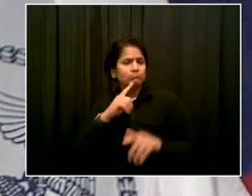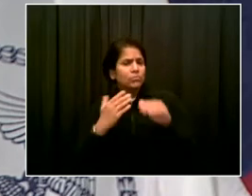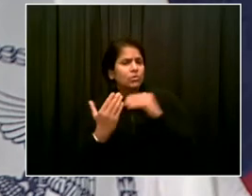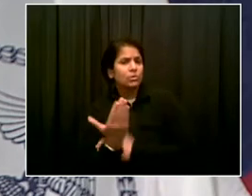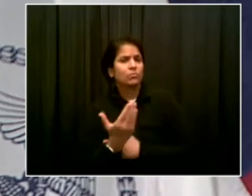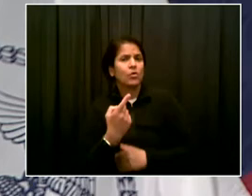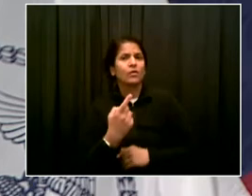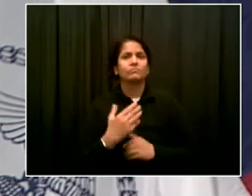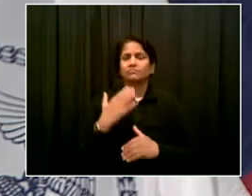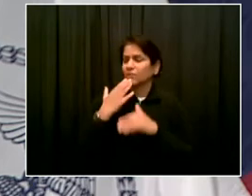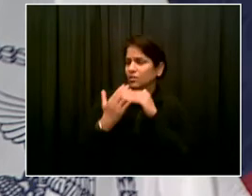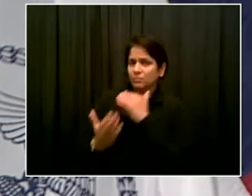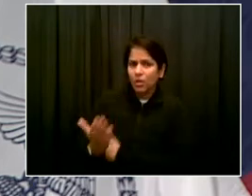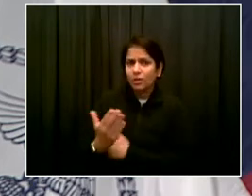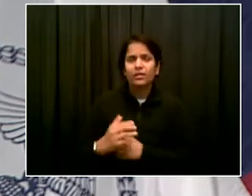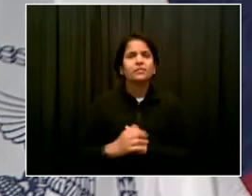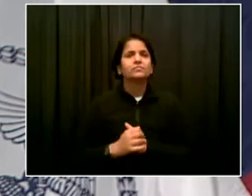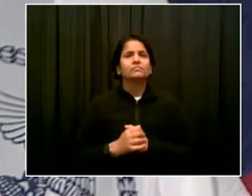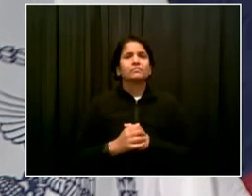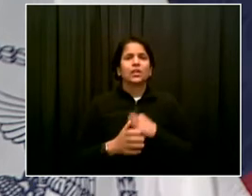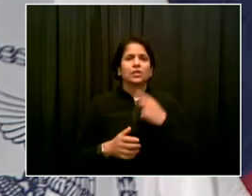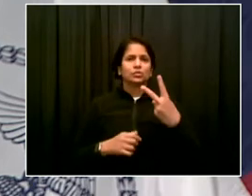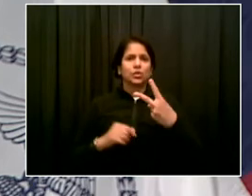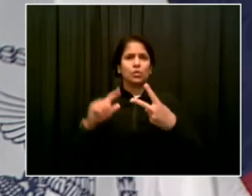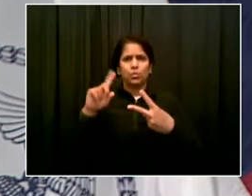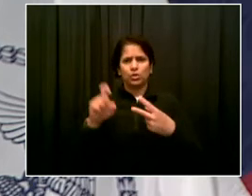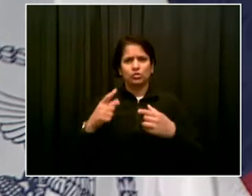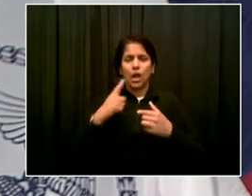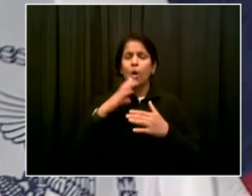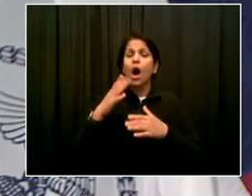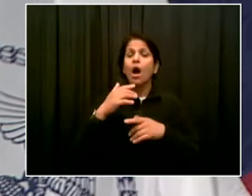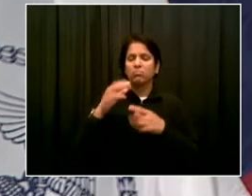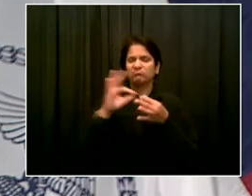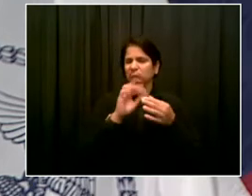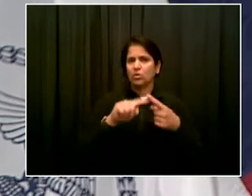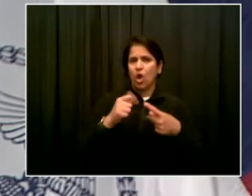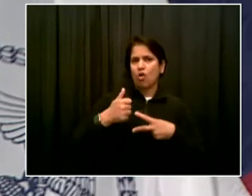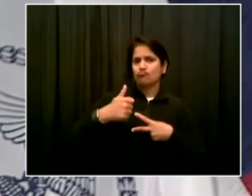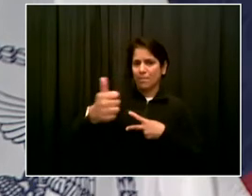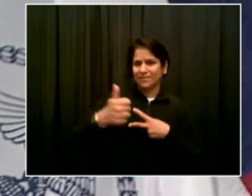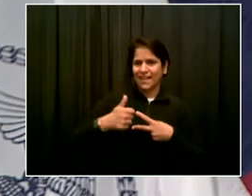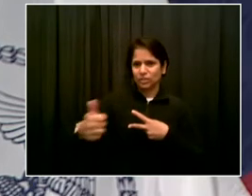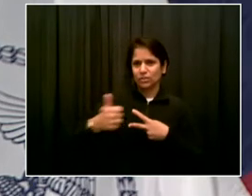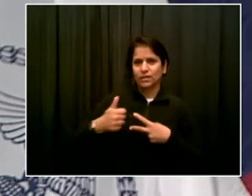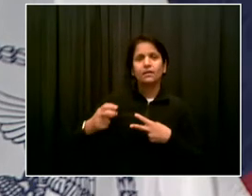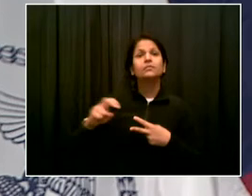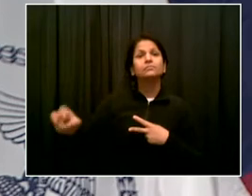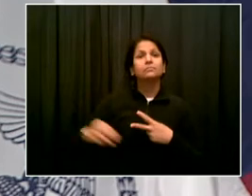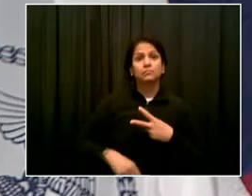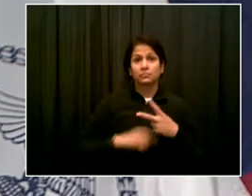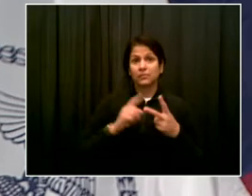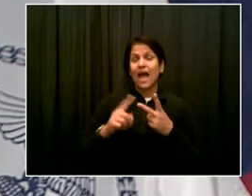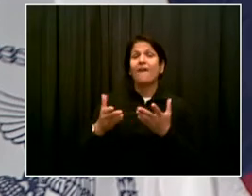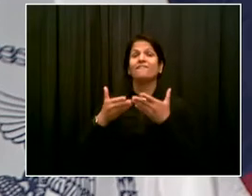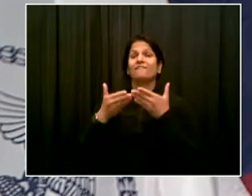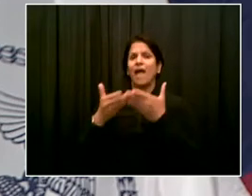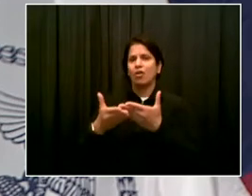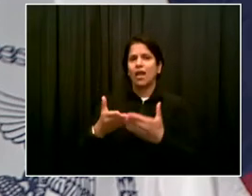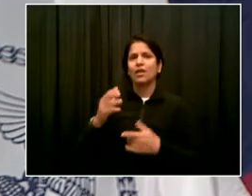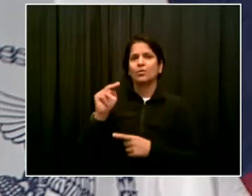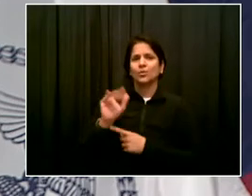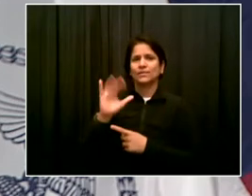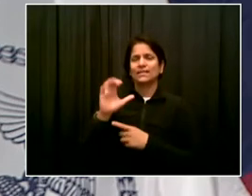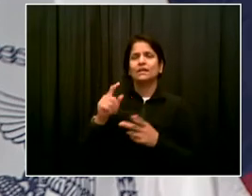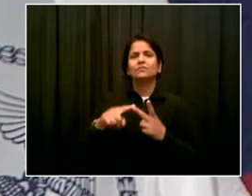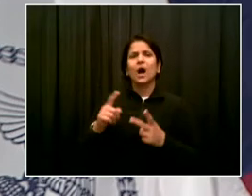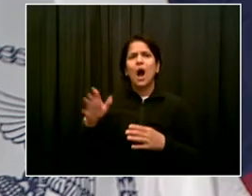Uh, first regarding hiring for the ferry, I'm hoping to get a sense of when the DOT got a sense of the need and, uh, when